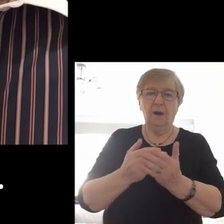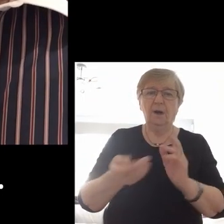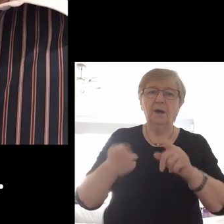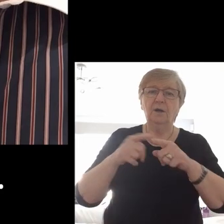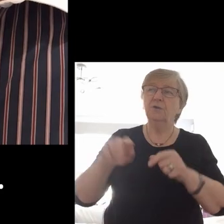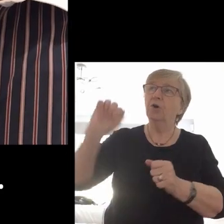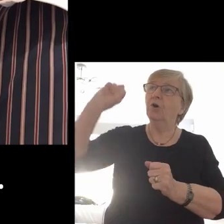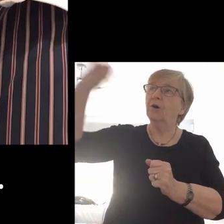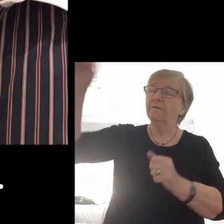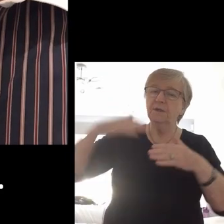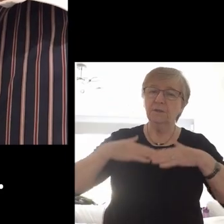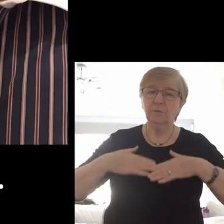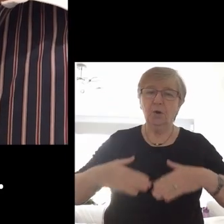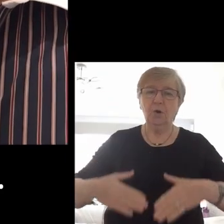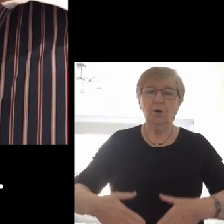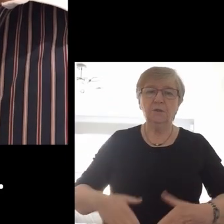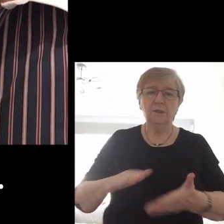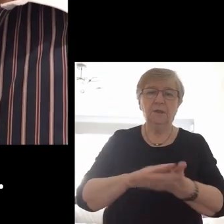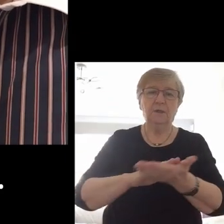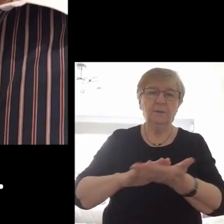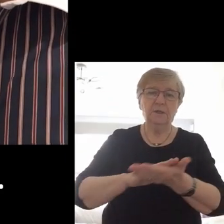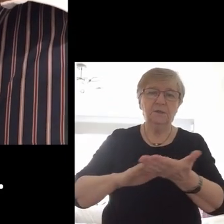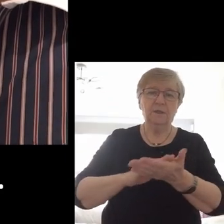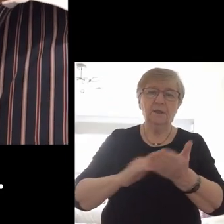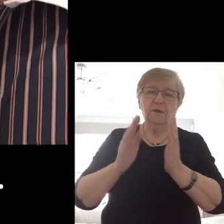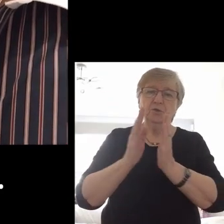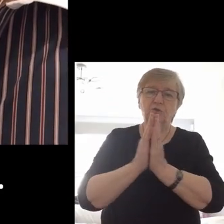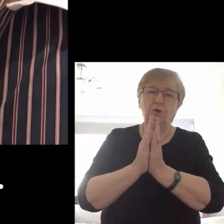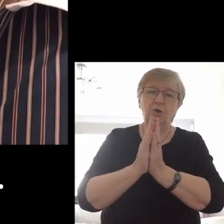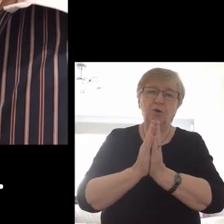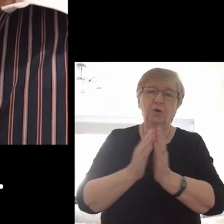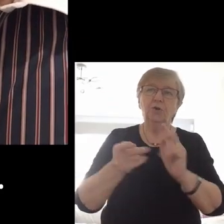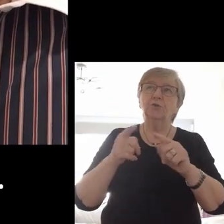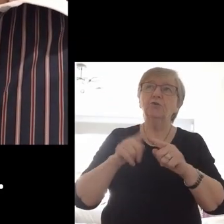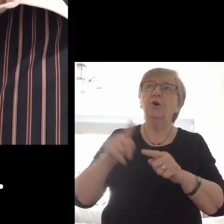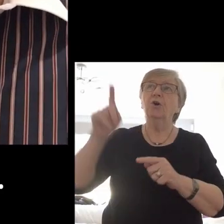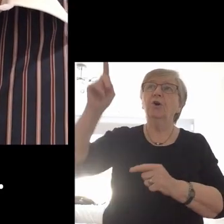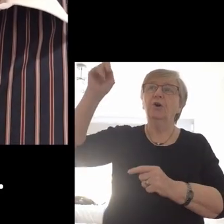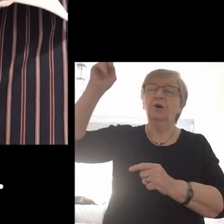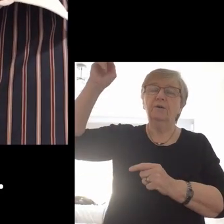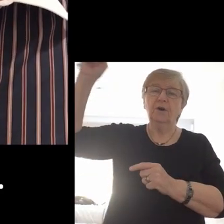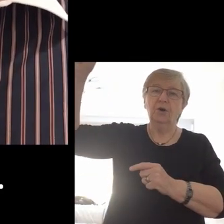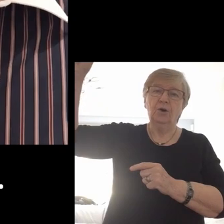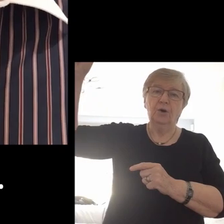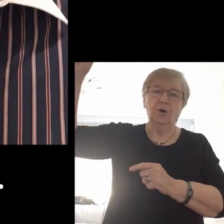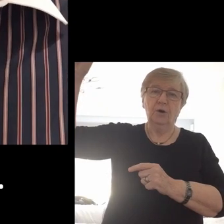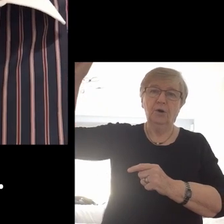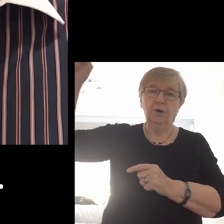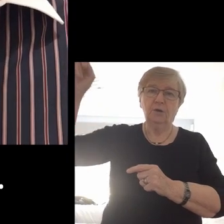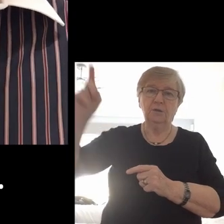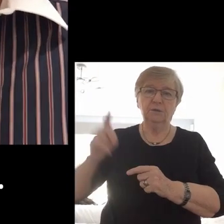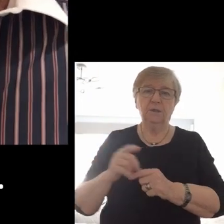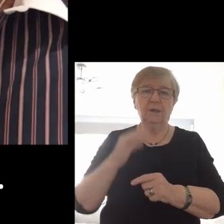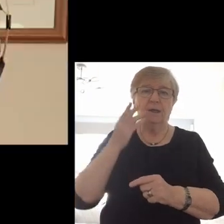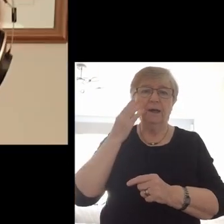part of the body, the Church of God.